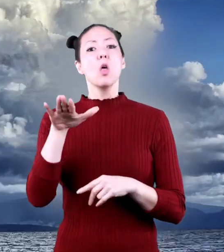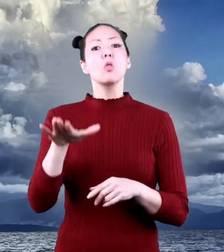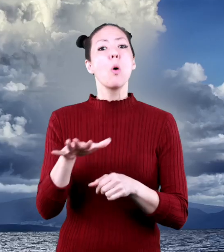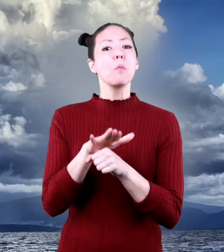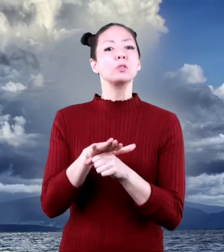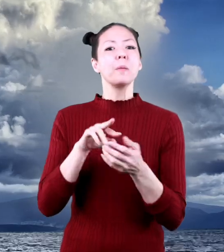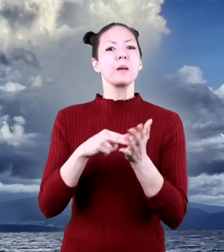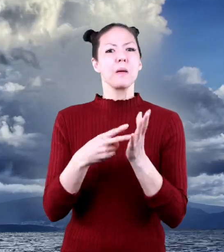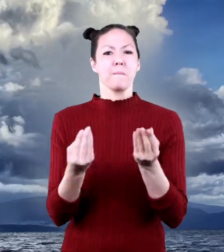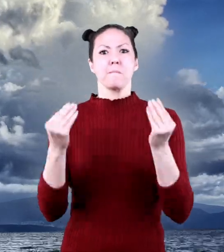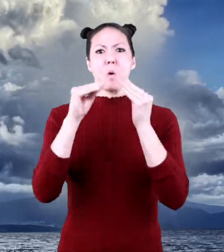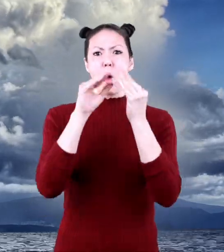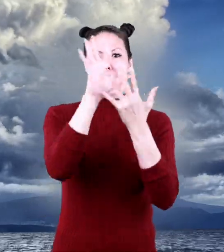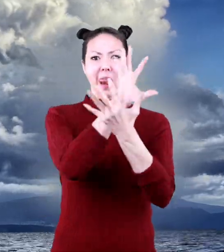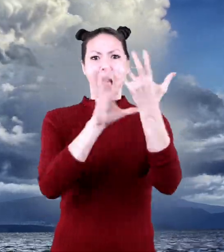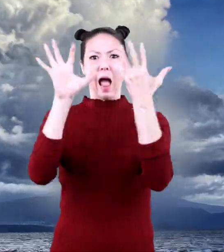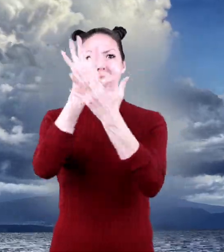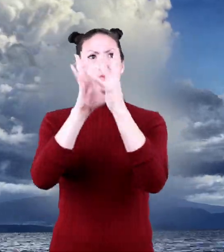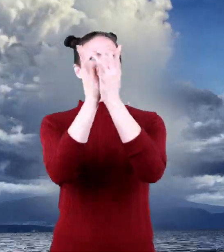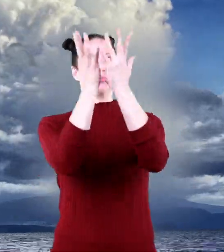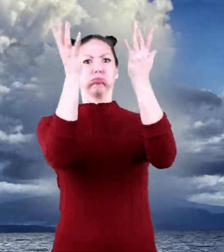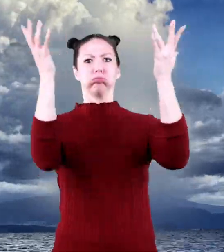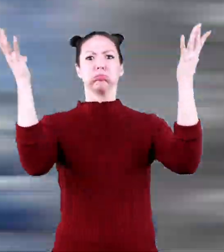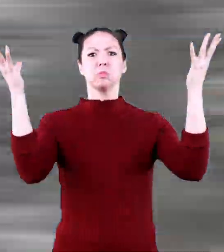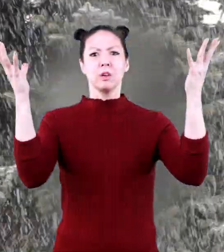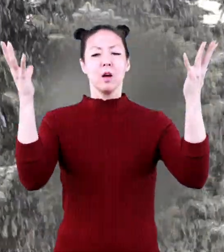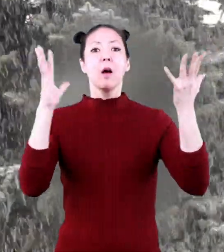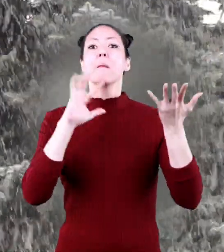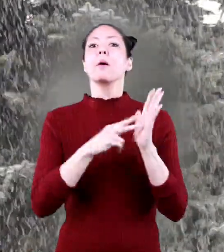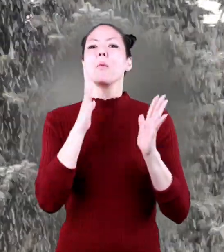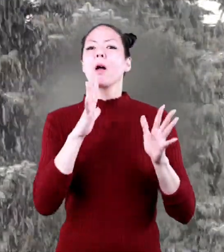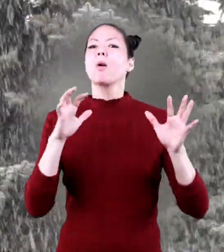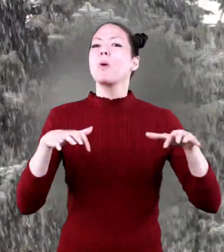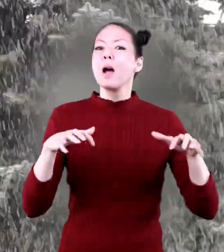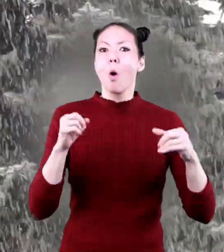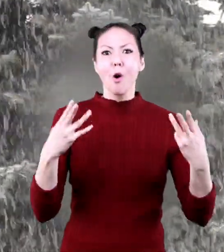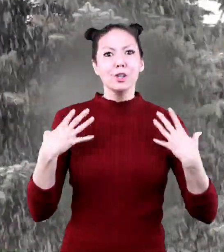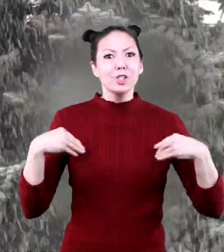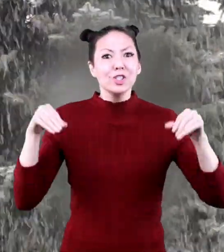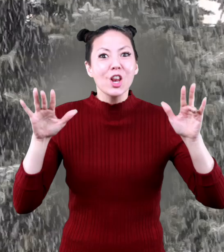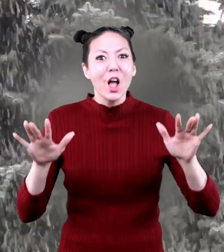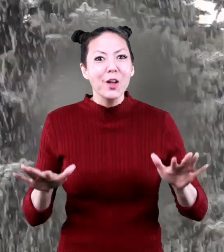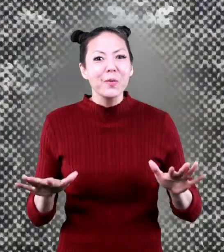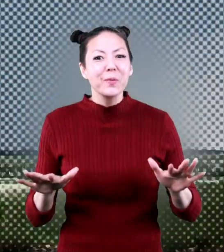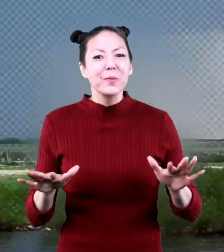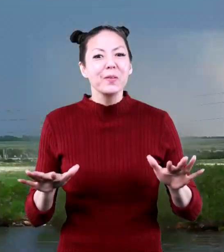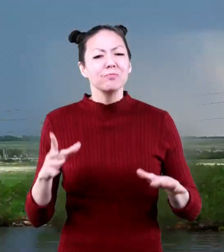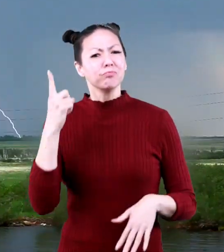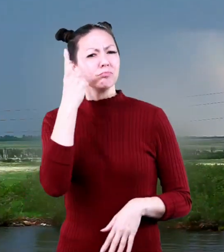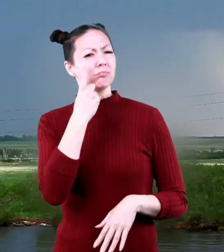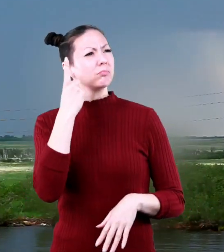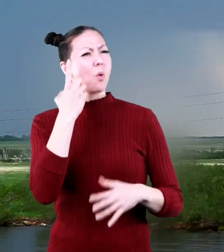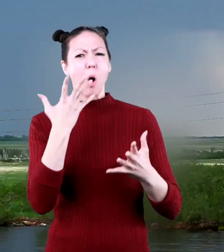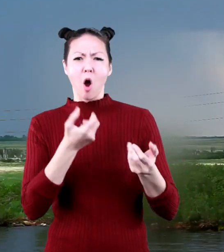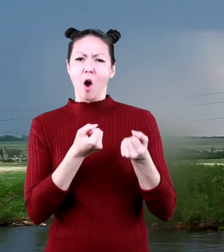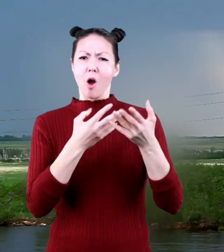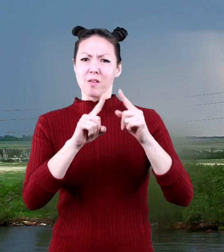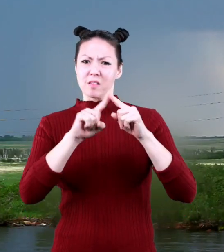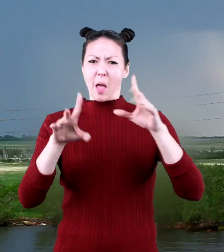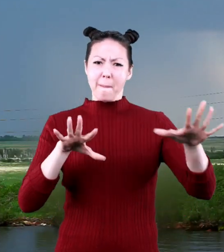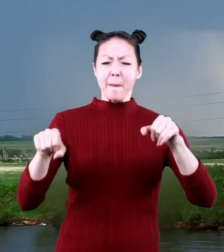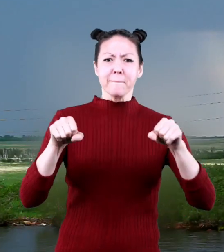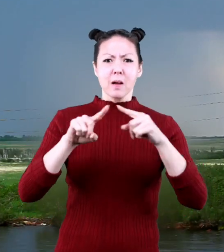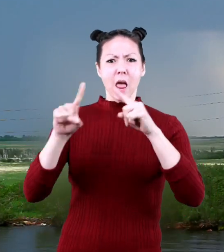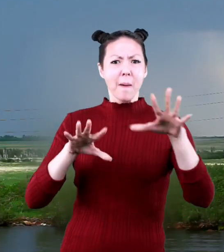Low pressure, on the other hand, brings clouds, rain, or snow. Have you ever wondered